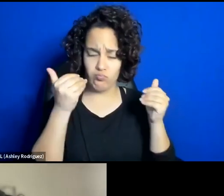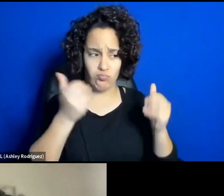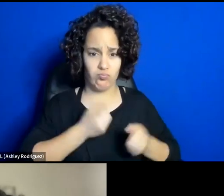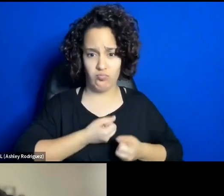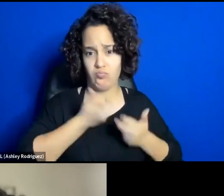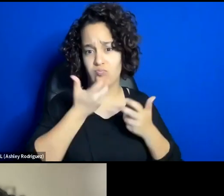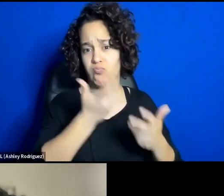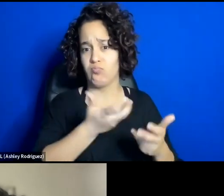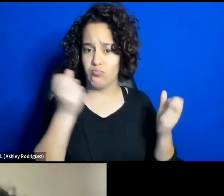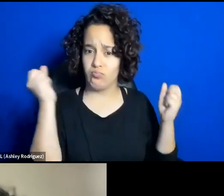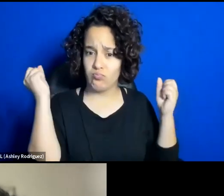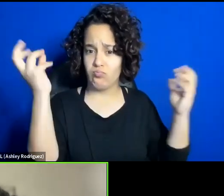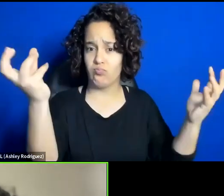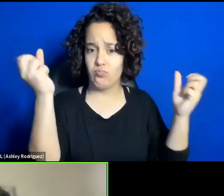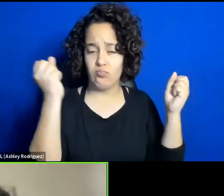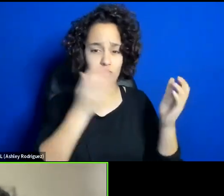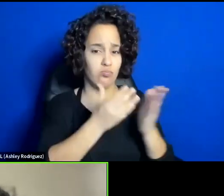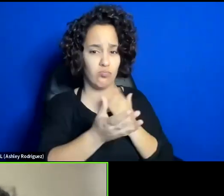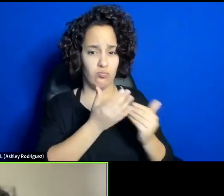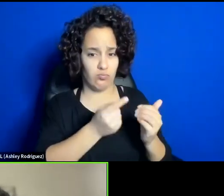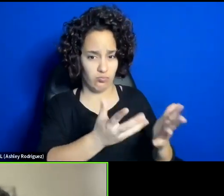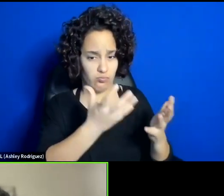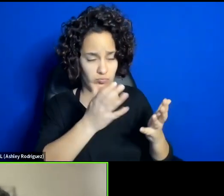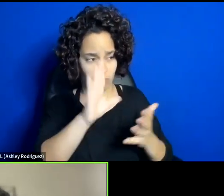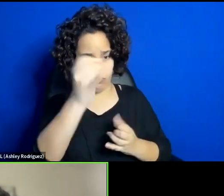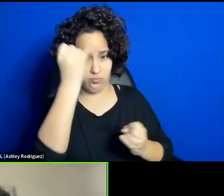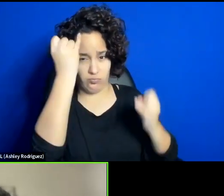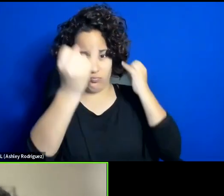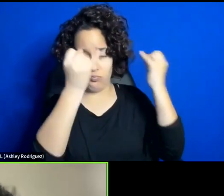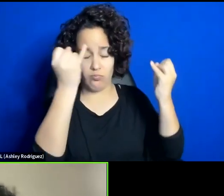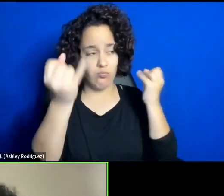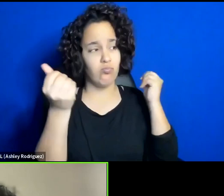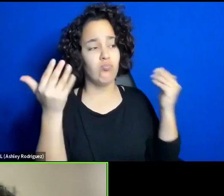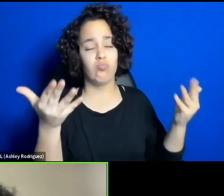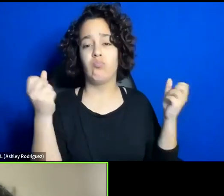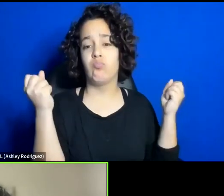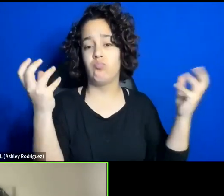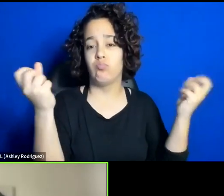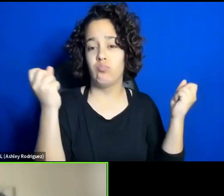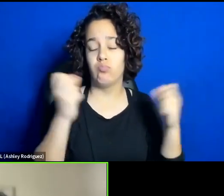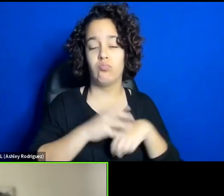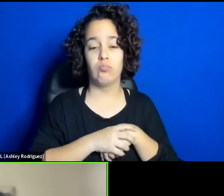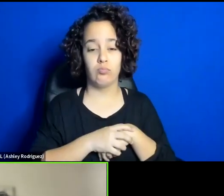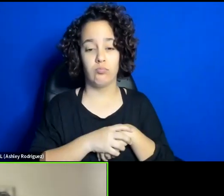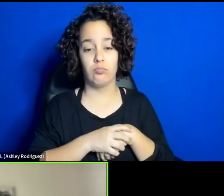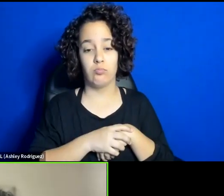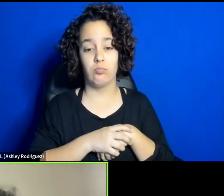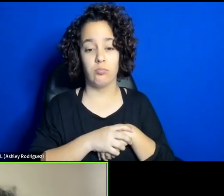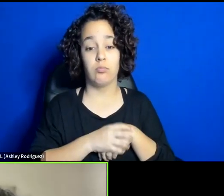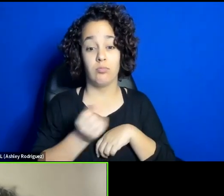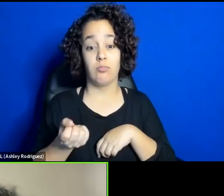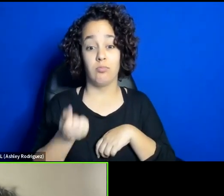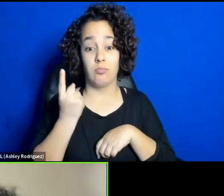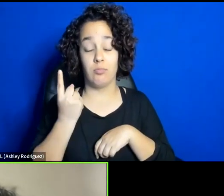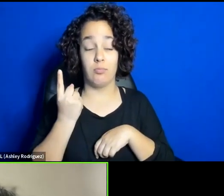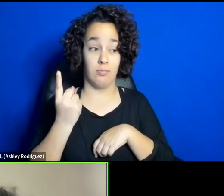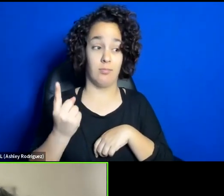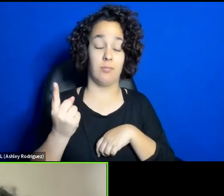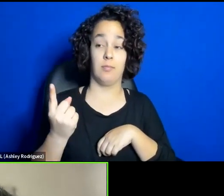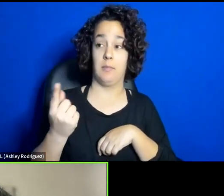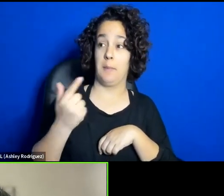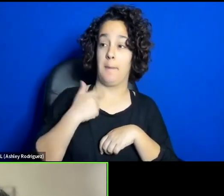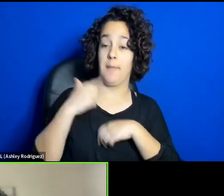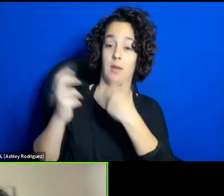to show what they want from the society, not what society is asking from them.